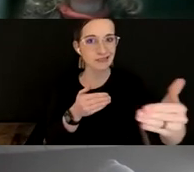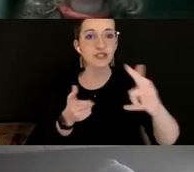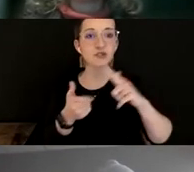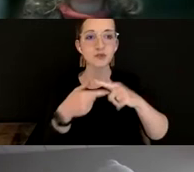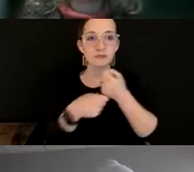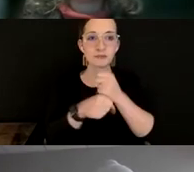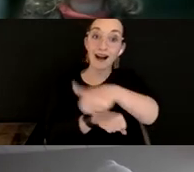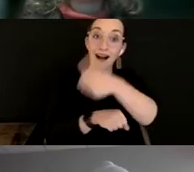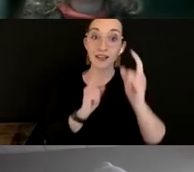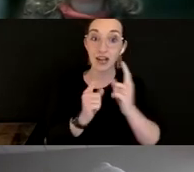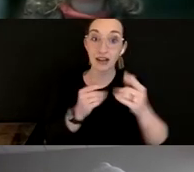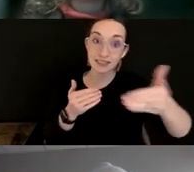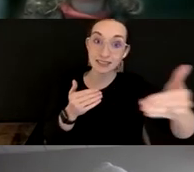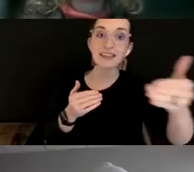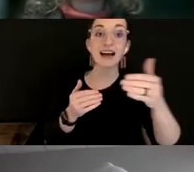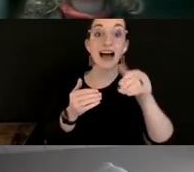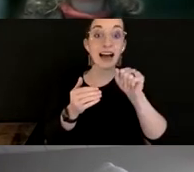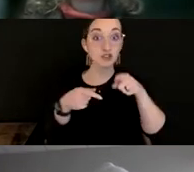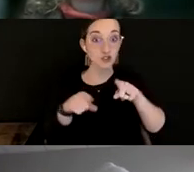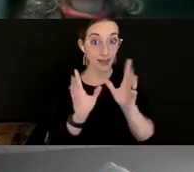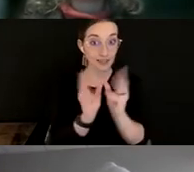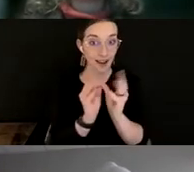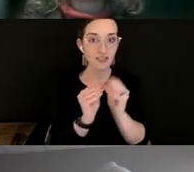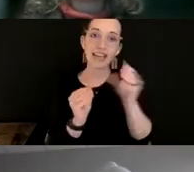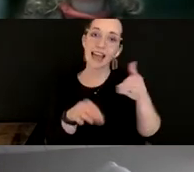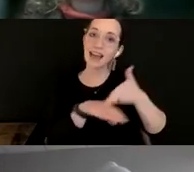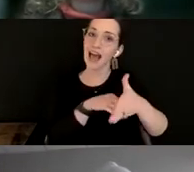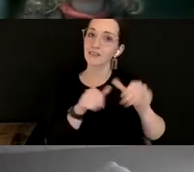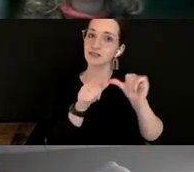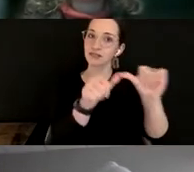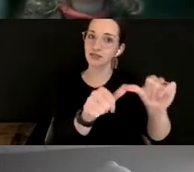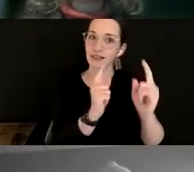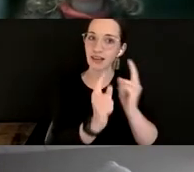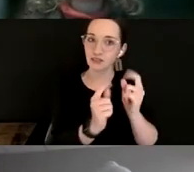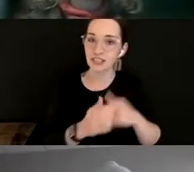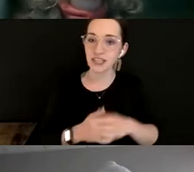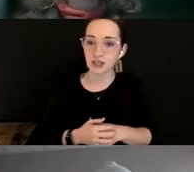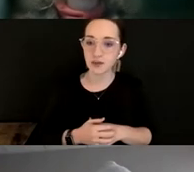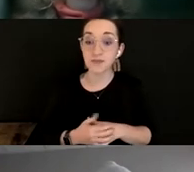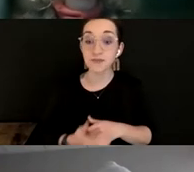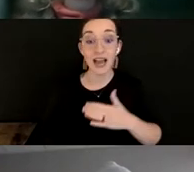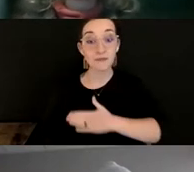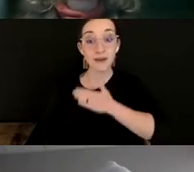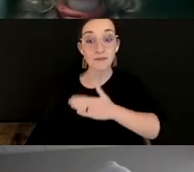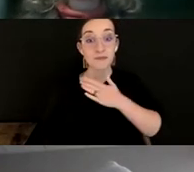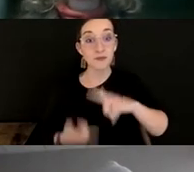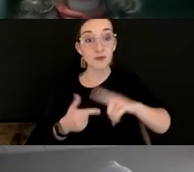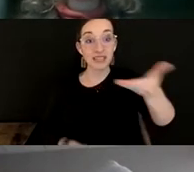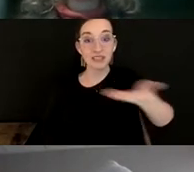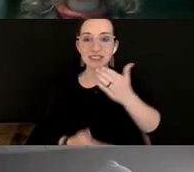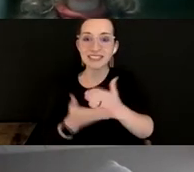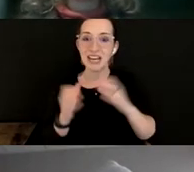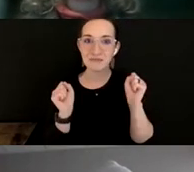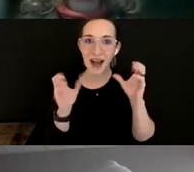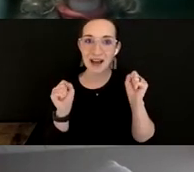both at conference and afterwards, and I'm super happy to introduce some amazing colleagues